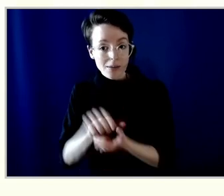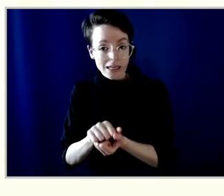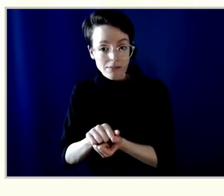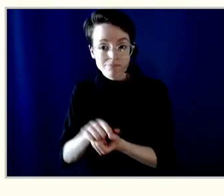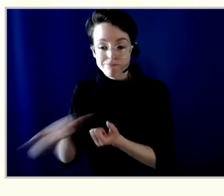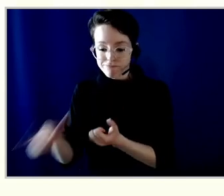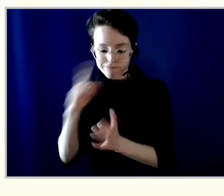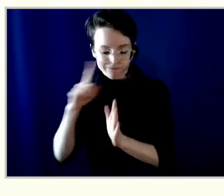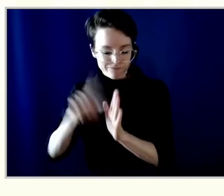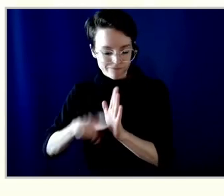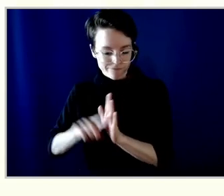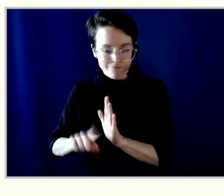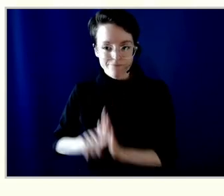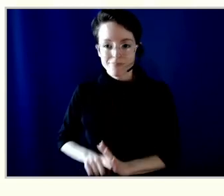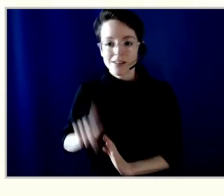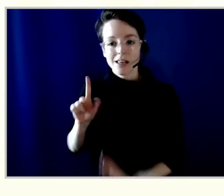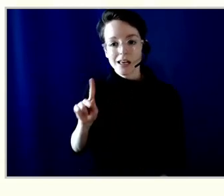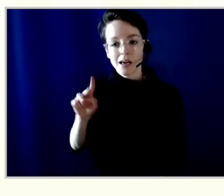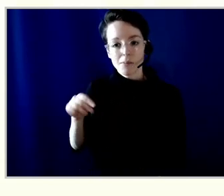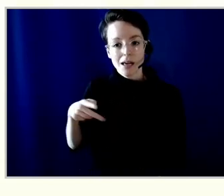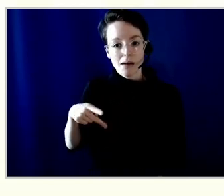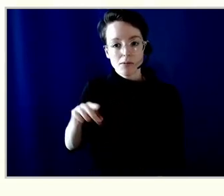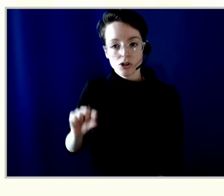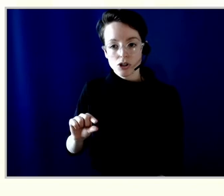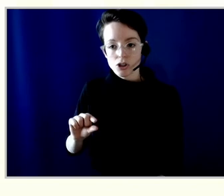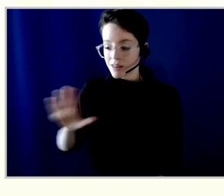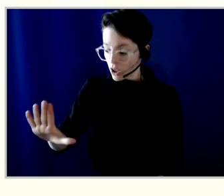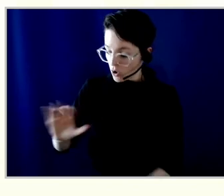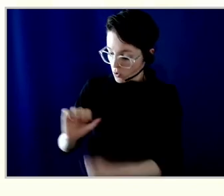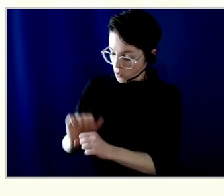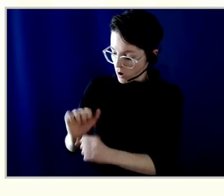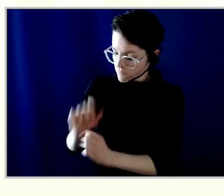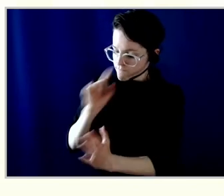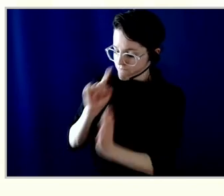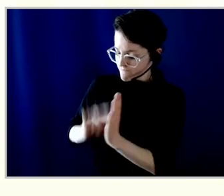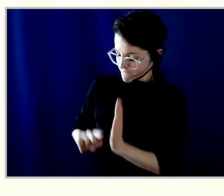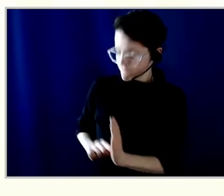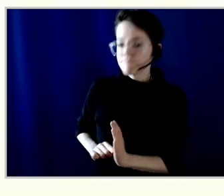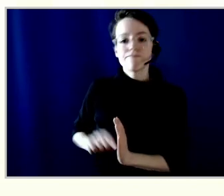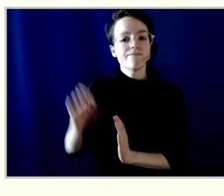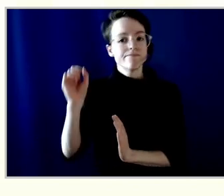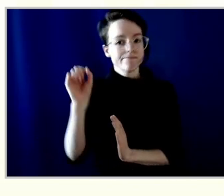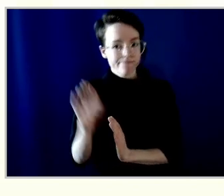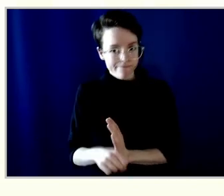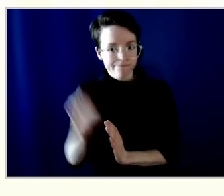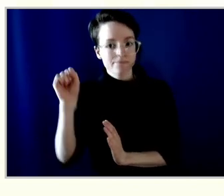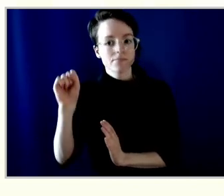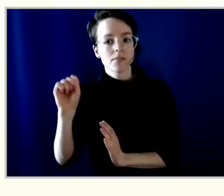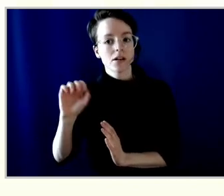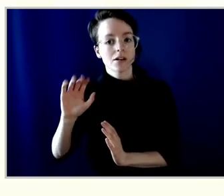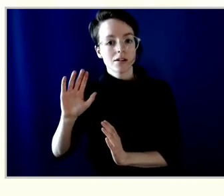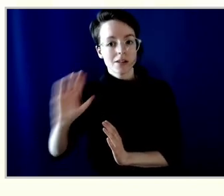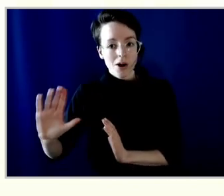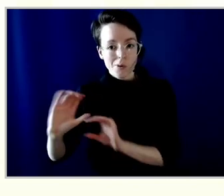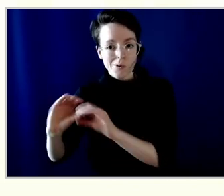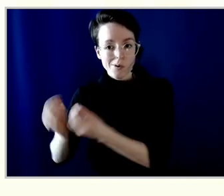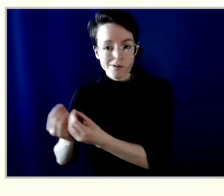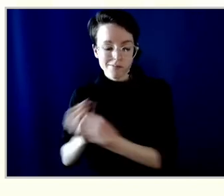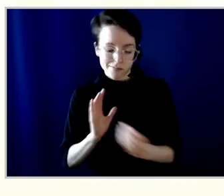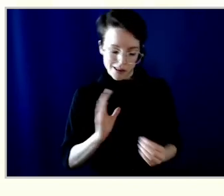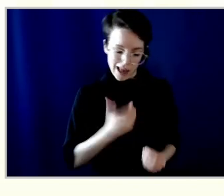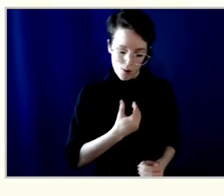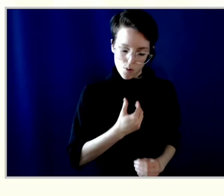confirms that KPMG has remained independent from Vancity in the context of the rules established under